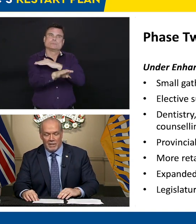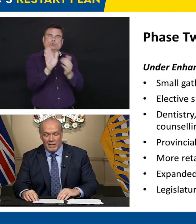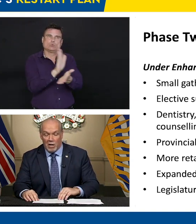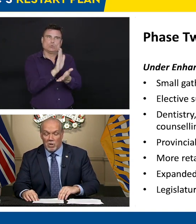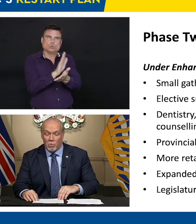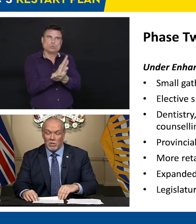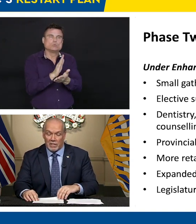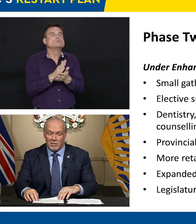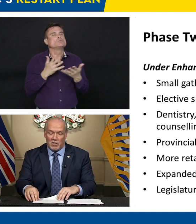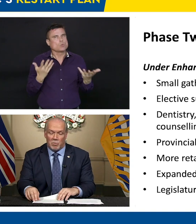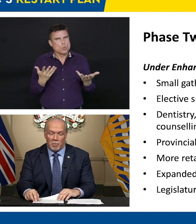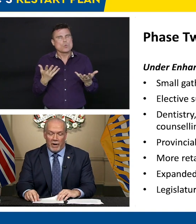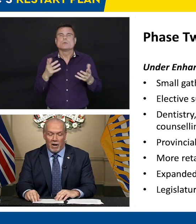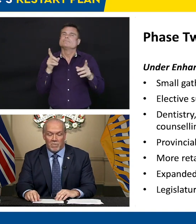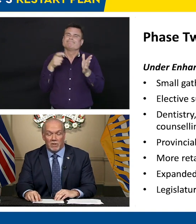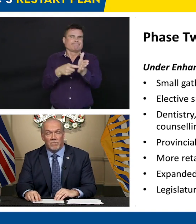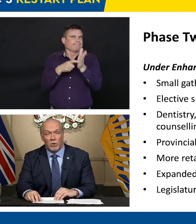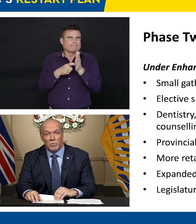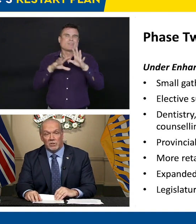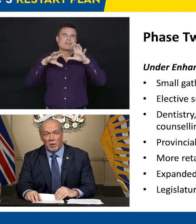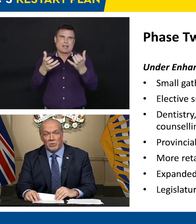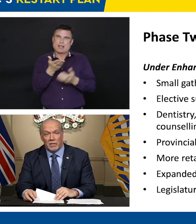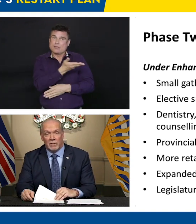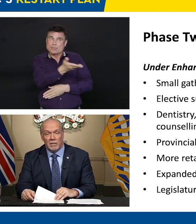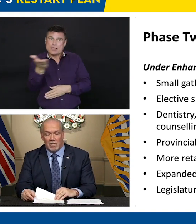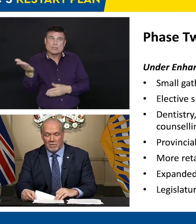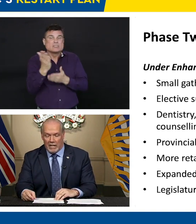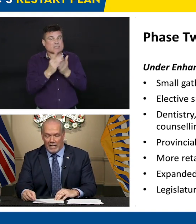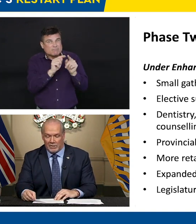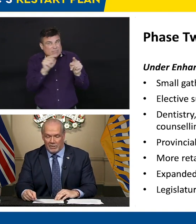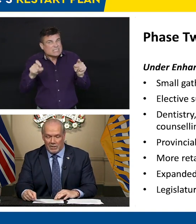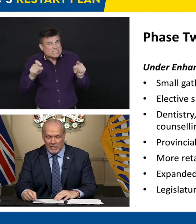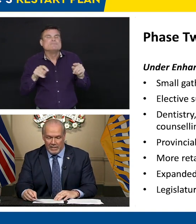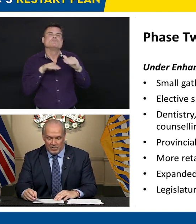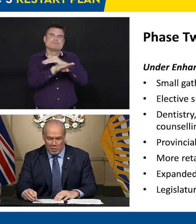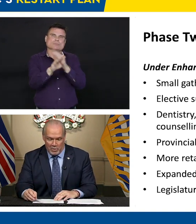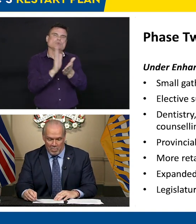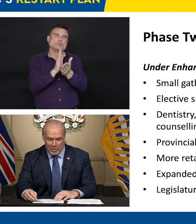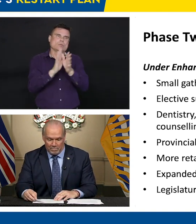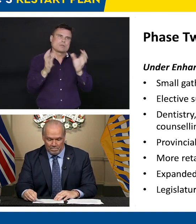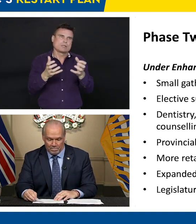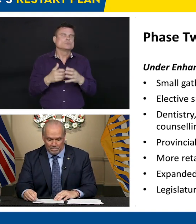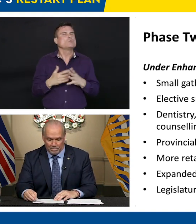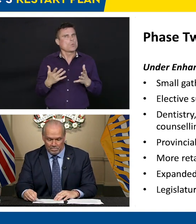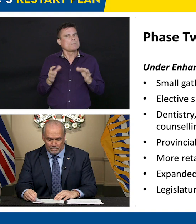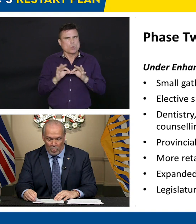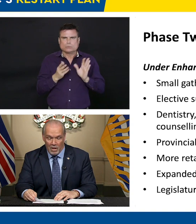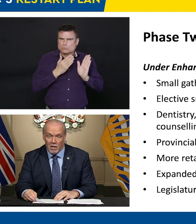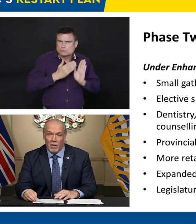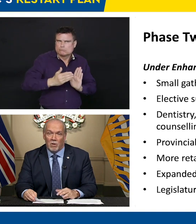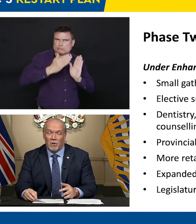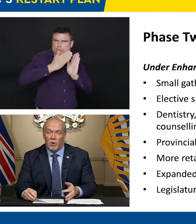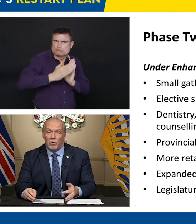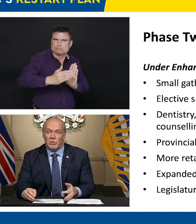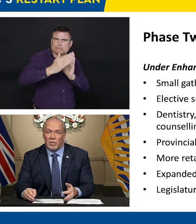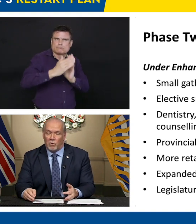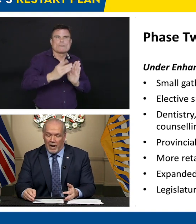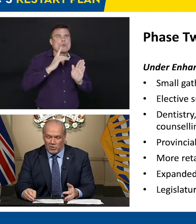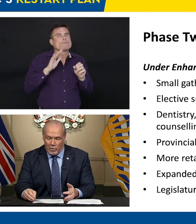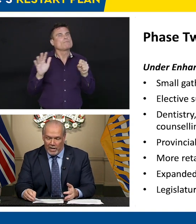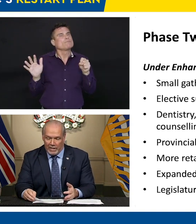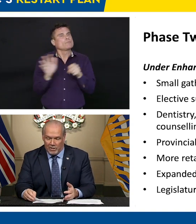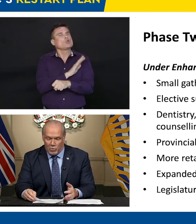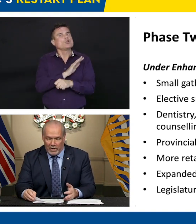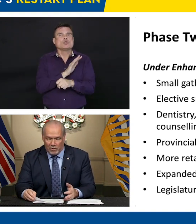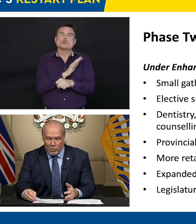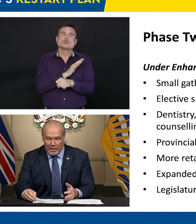And we will continue to prepare for the full resumption of classes in September. For those that are